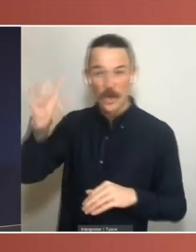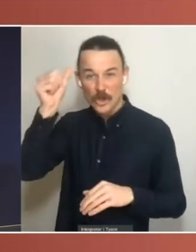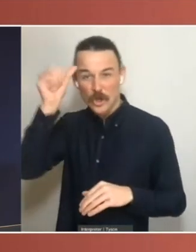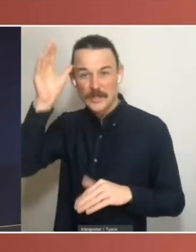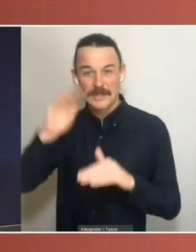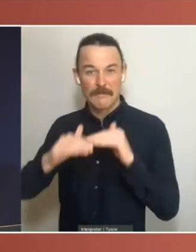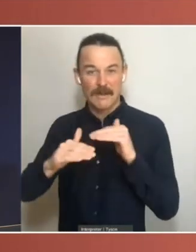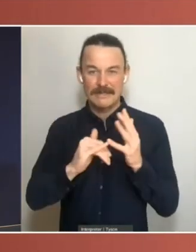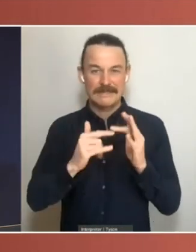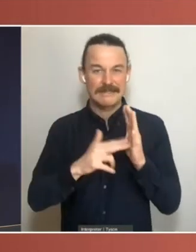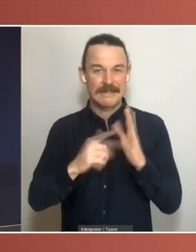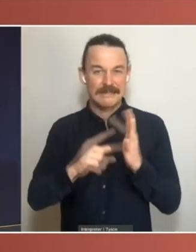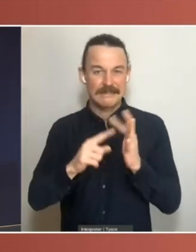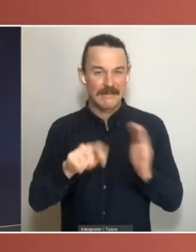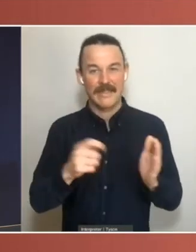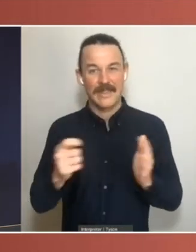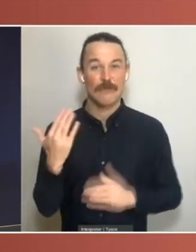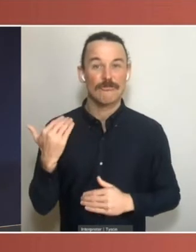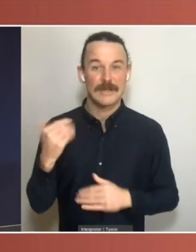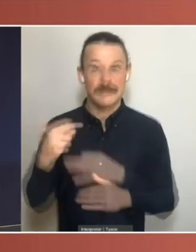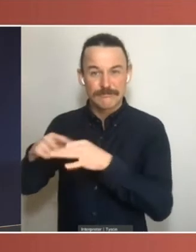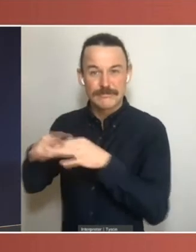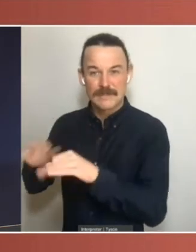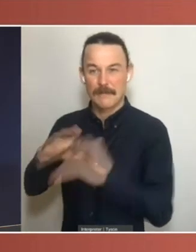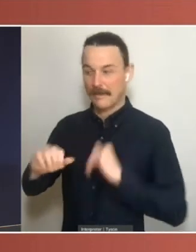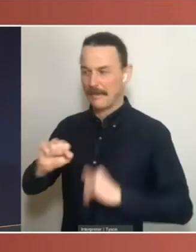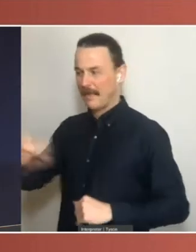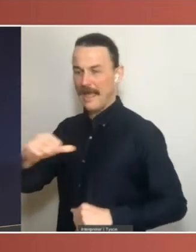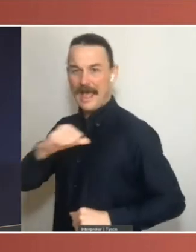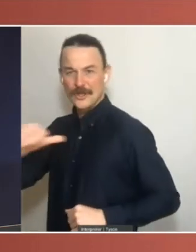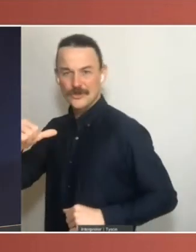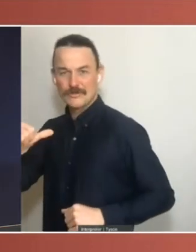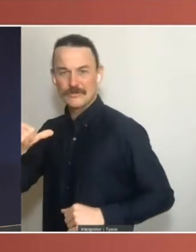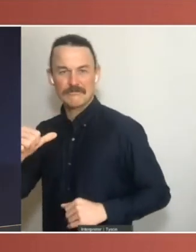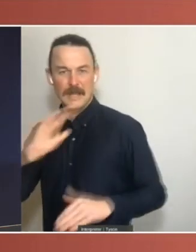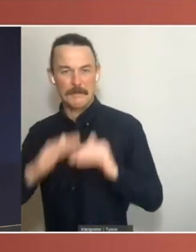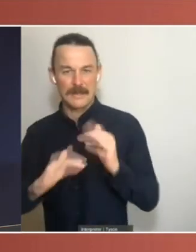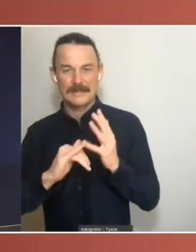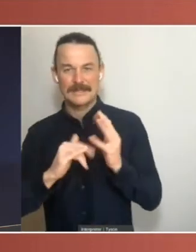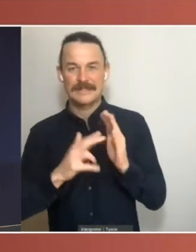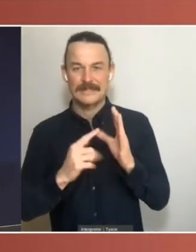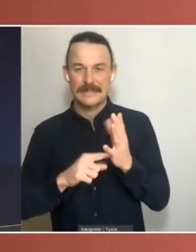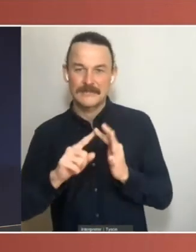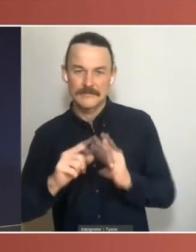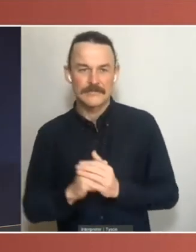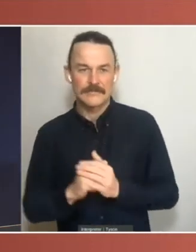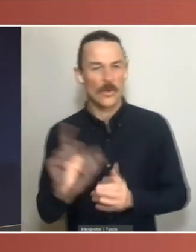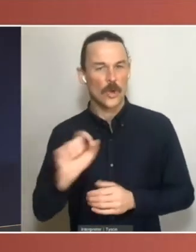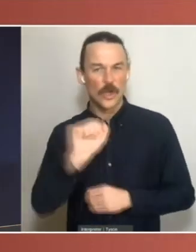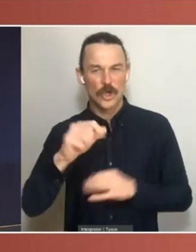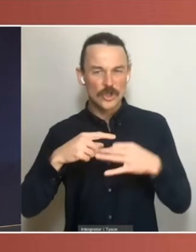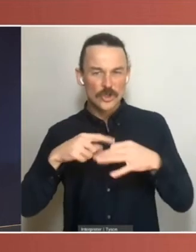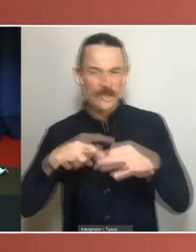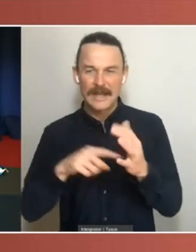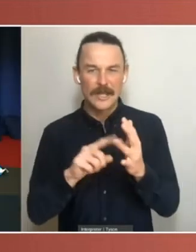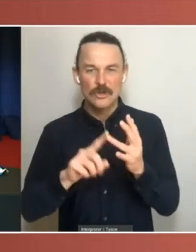recent polling of attitudes toward the Senate's use of powers. What surveys, tools do you use and how do you select your participants?